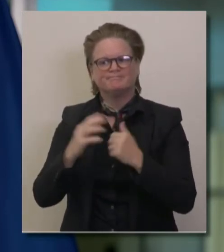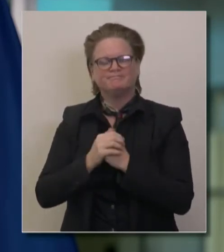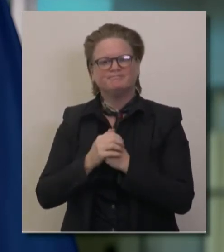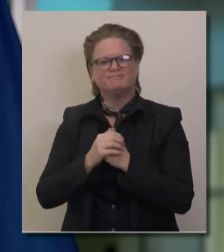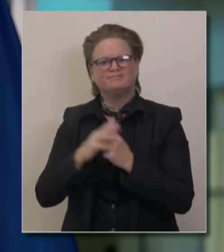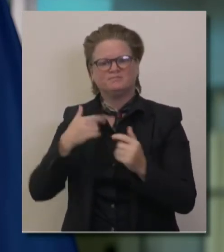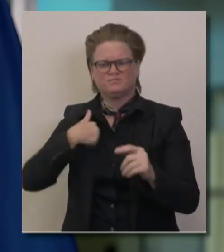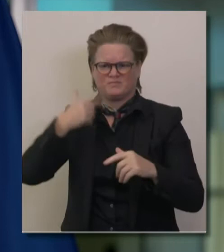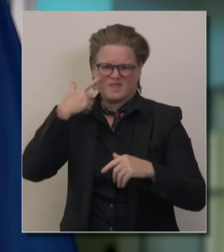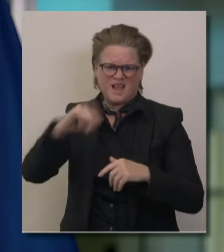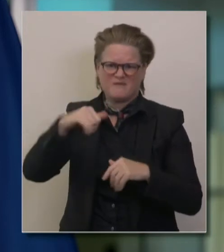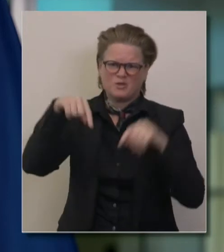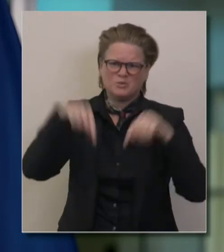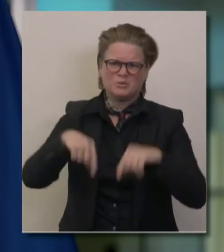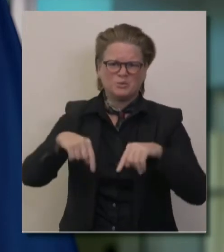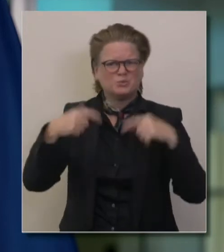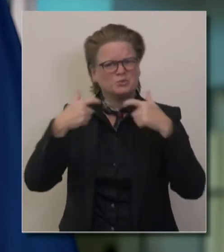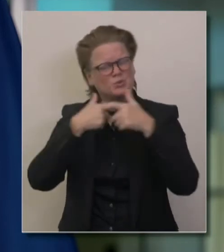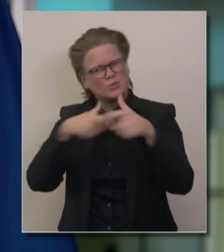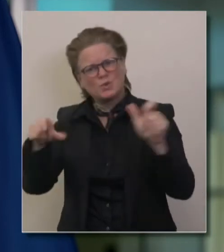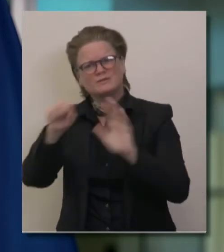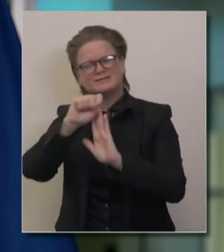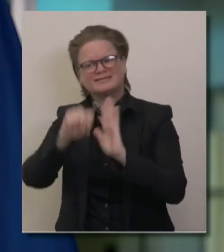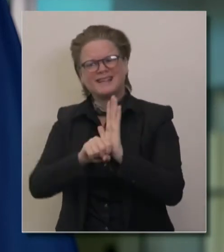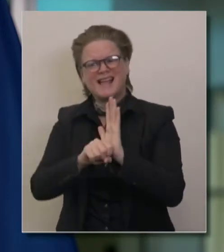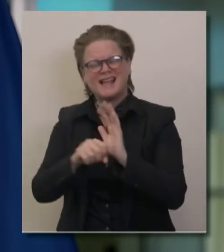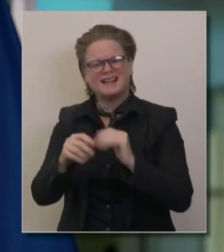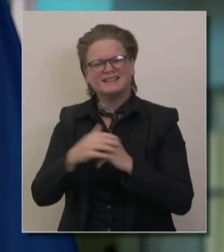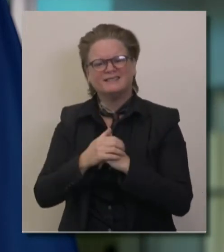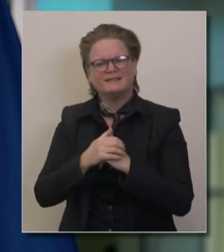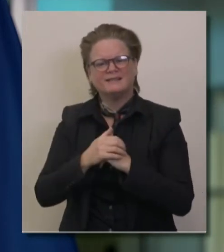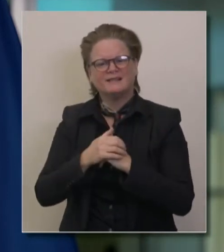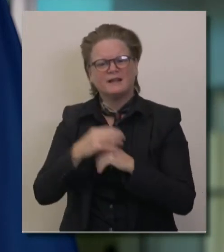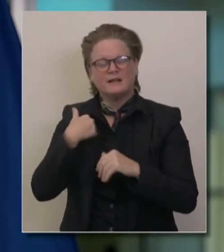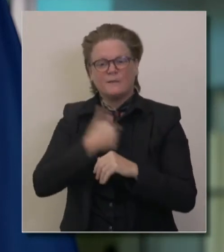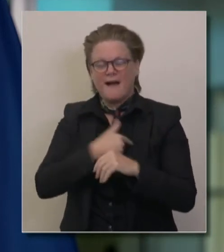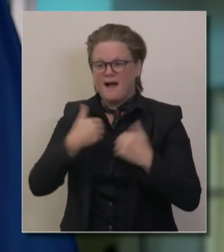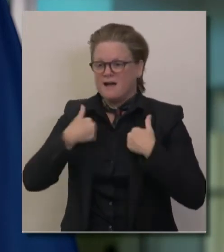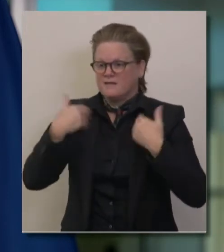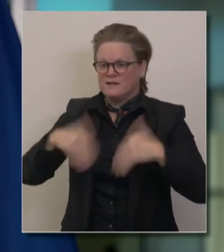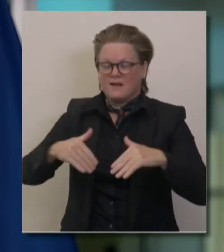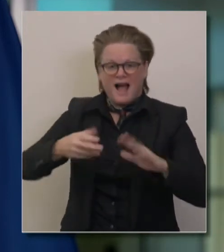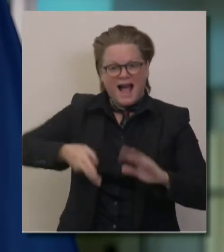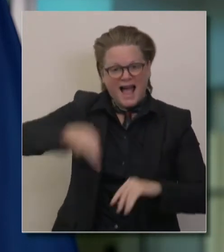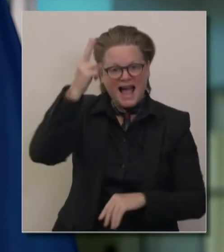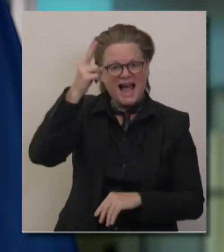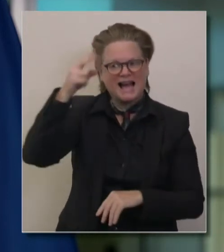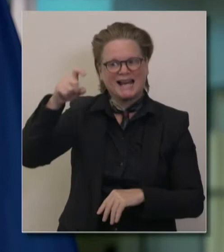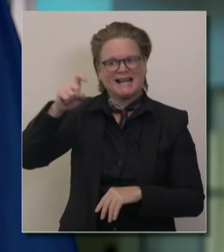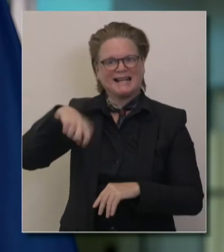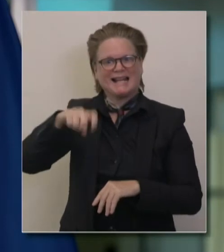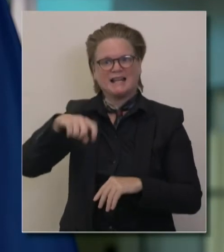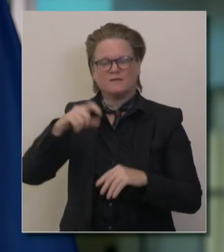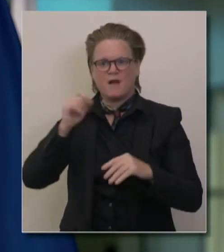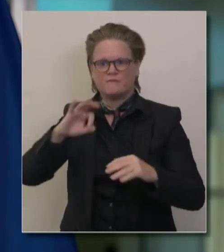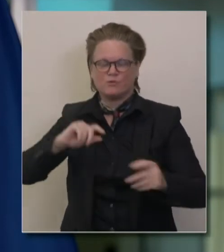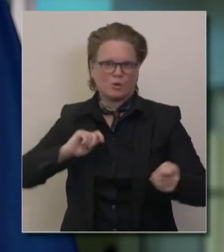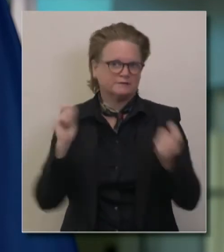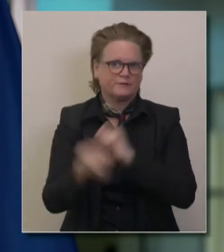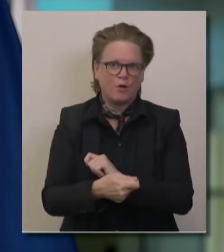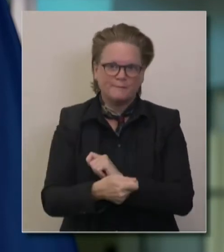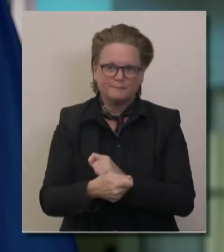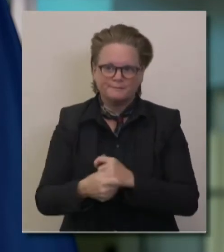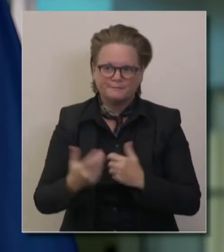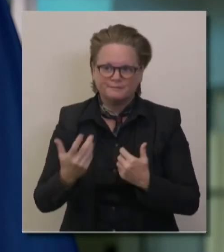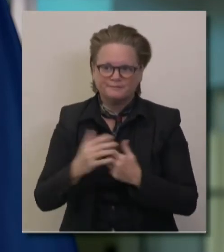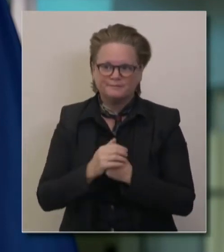in terms of these reforms. Uh, we want to make sure that, uh, we're right there in the beginning and, uh, and doing everything